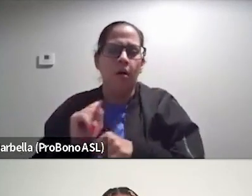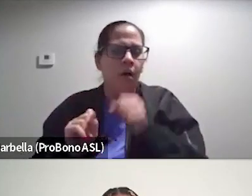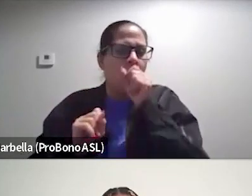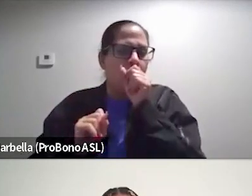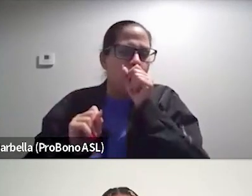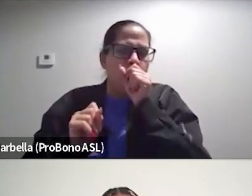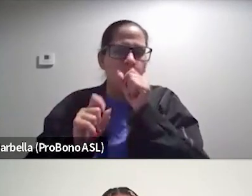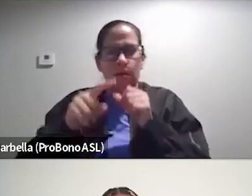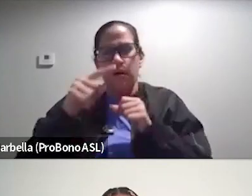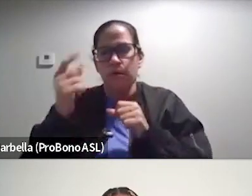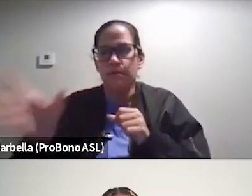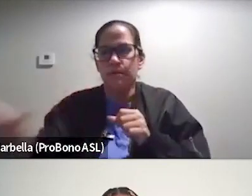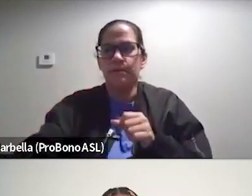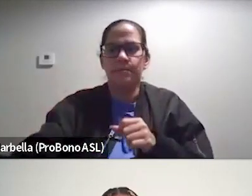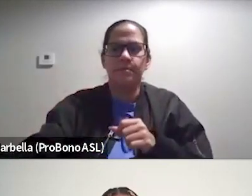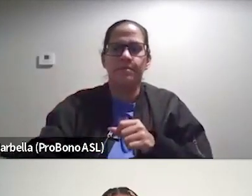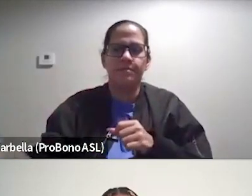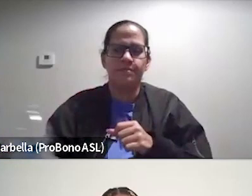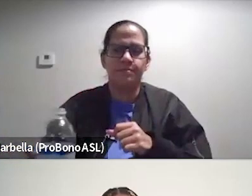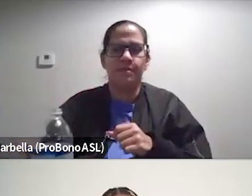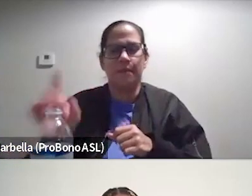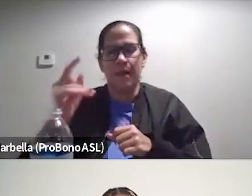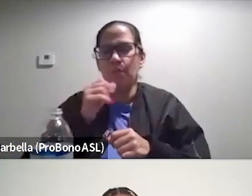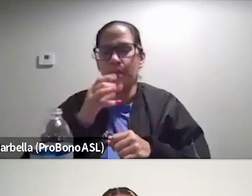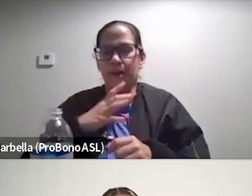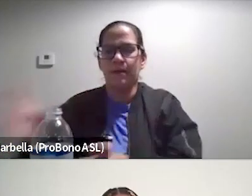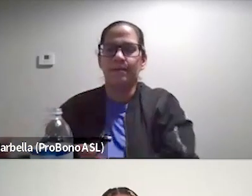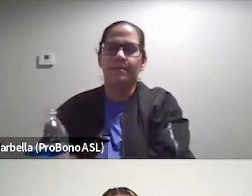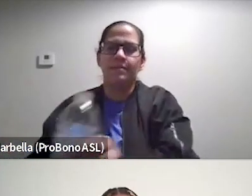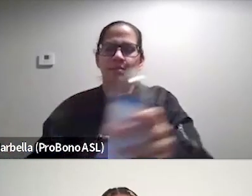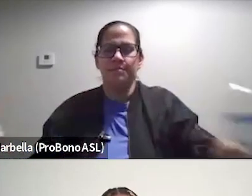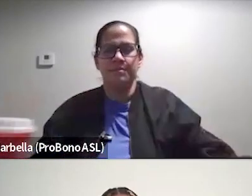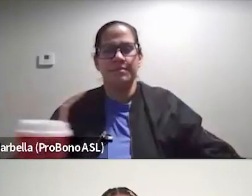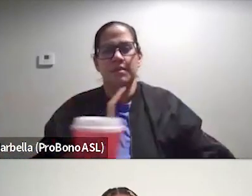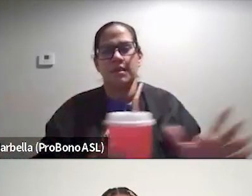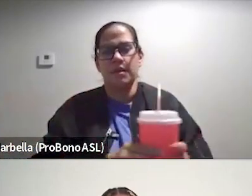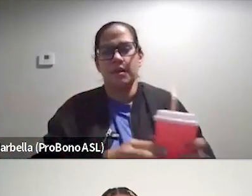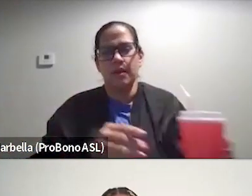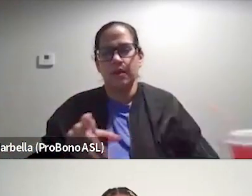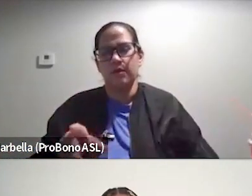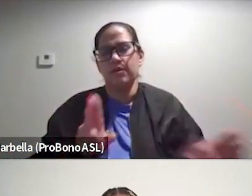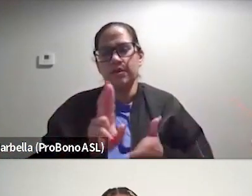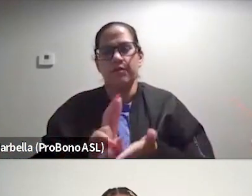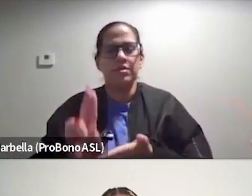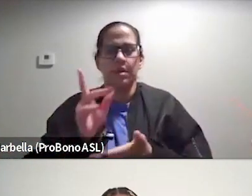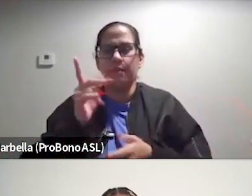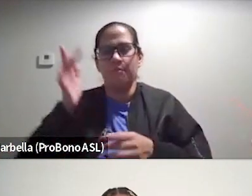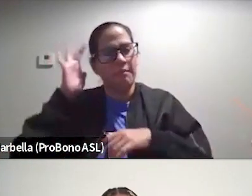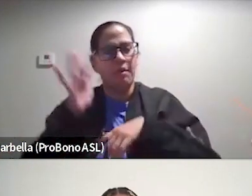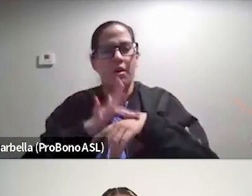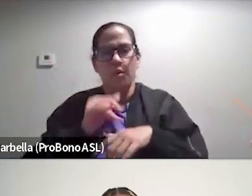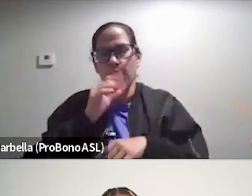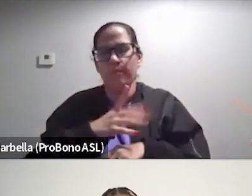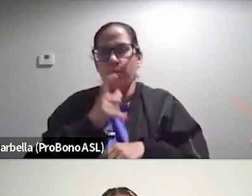black women's diversity. I'm seeing sisters with bald heads and, you know, who are, um, uh, doing